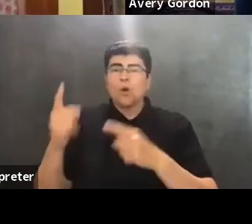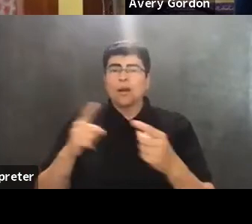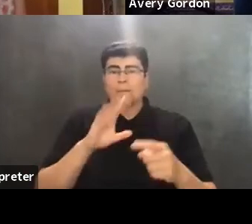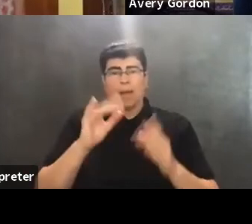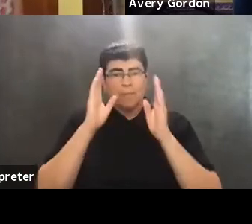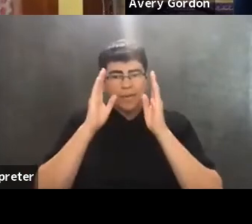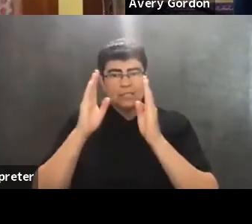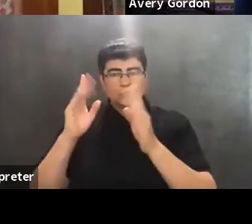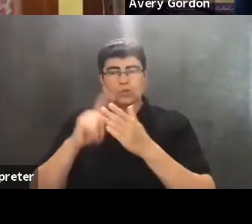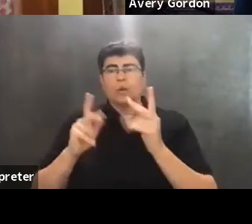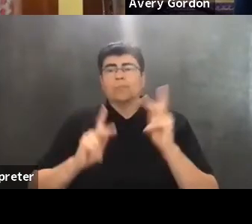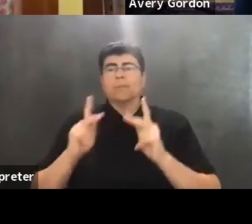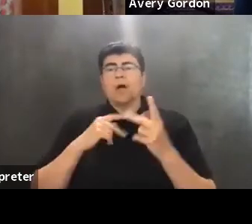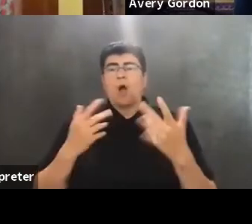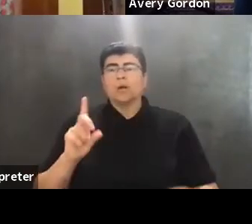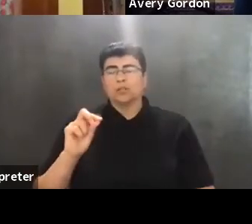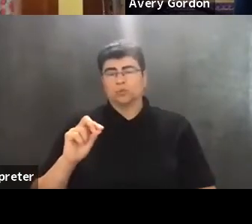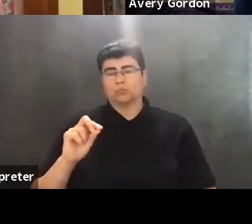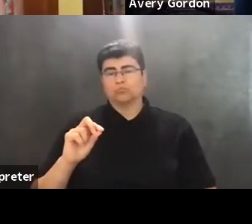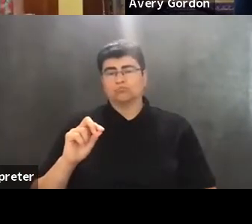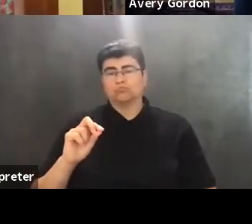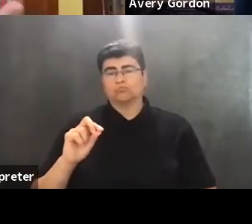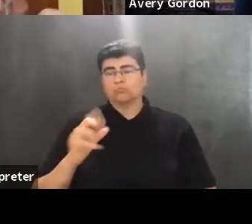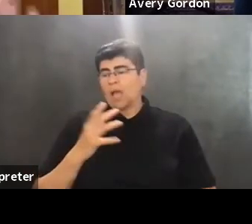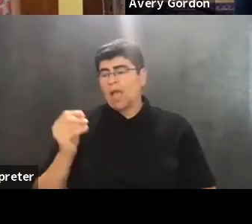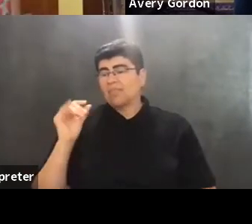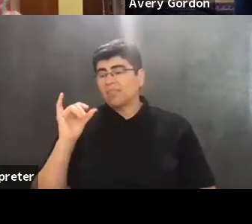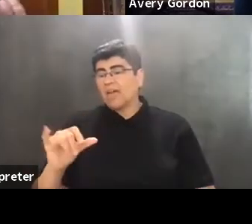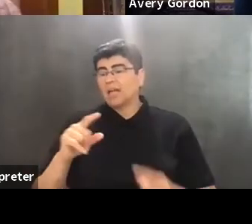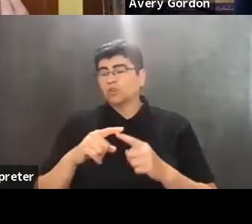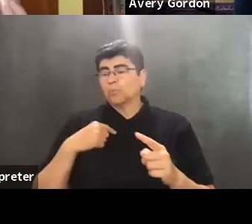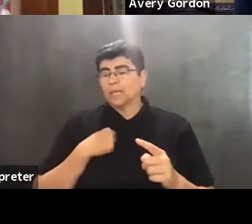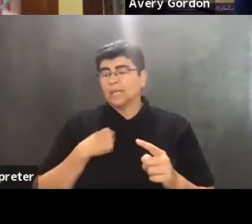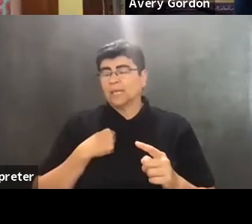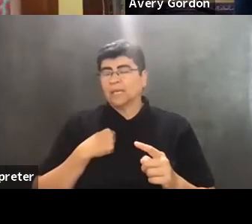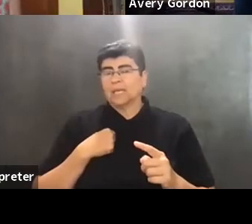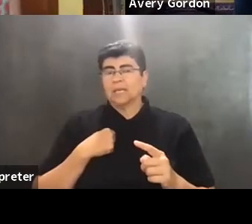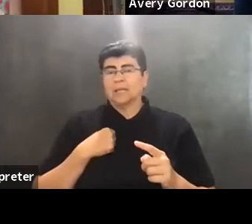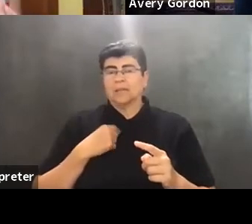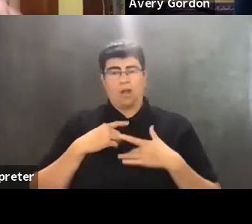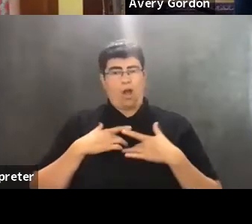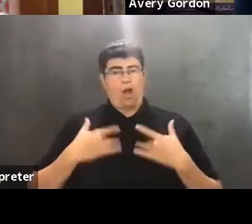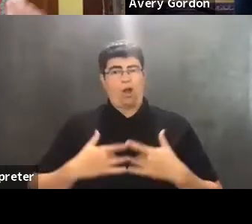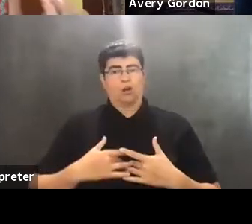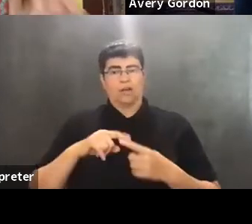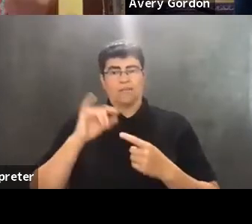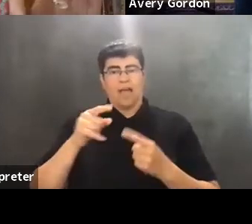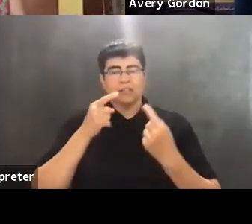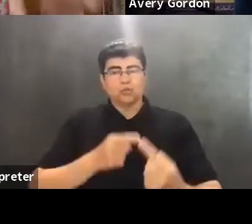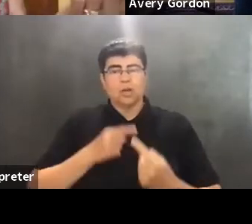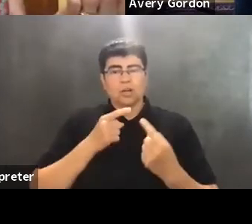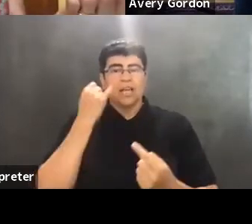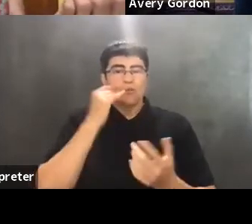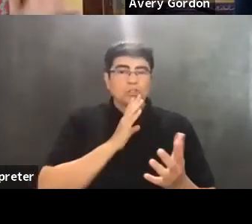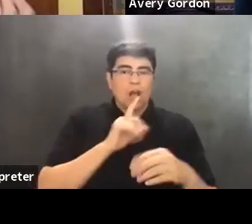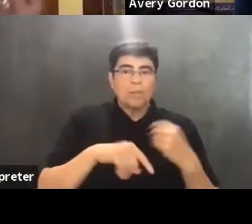attention to what people already do. And that to me is the heart of the struggle, whether we're talking about